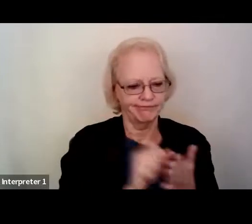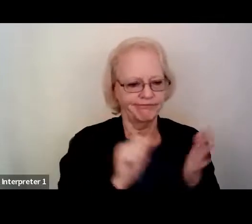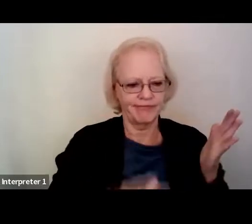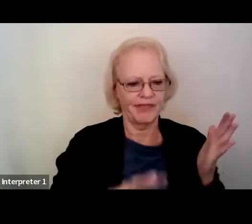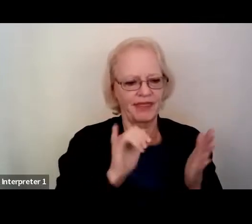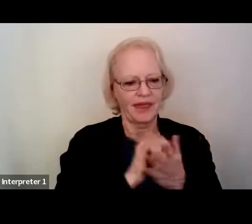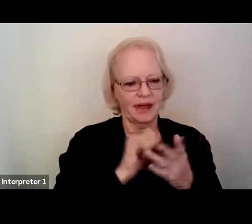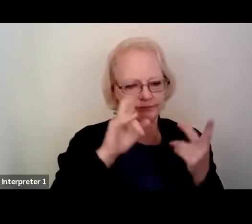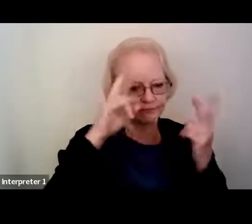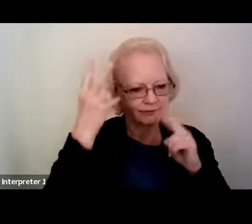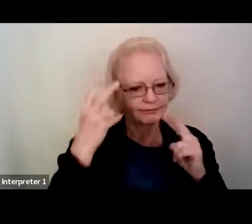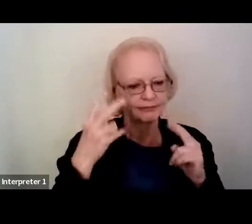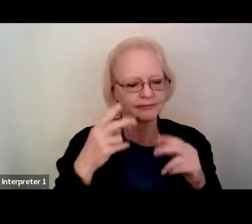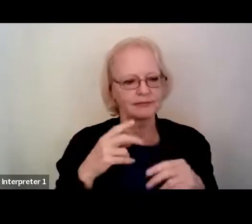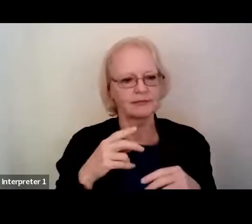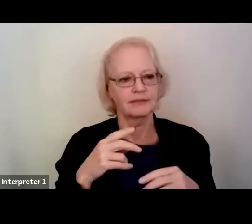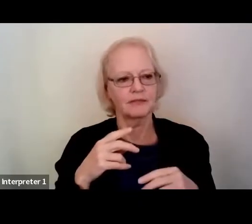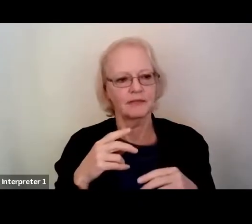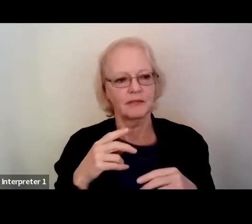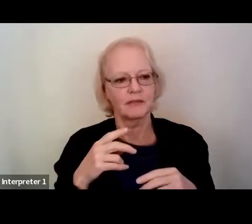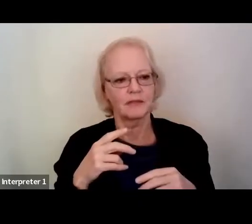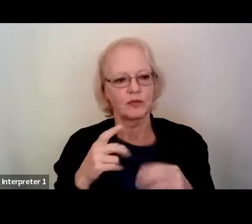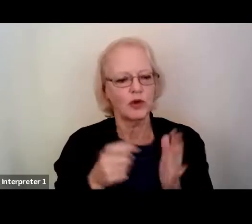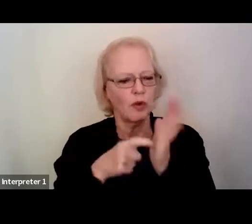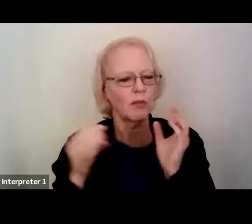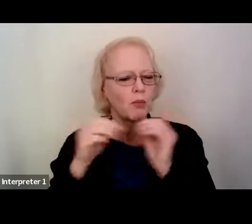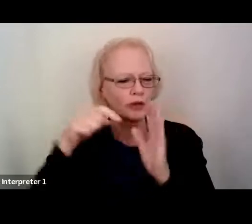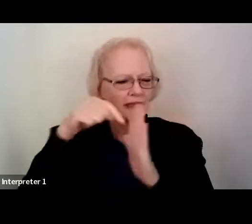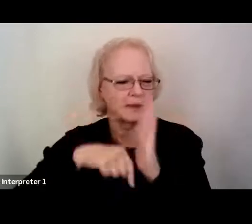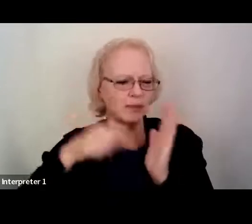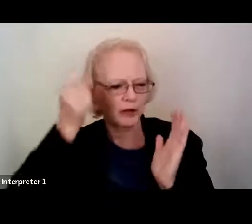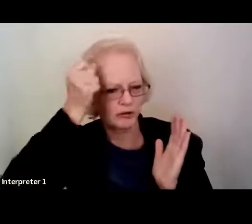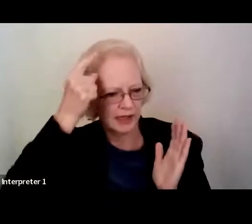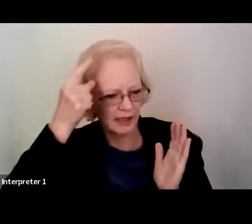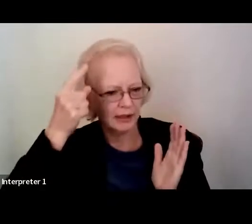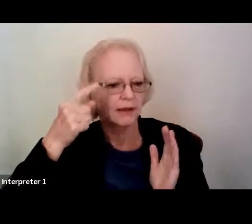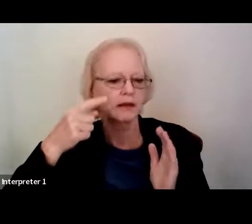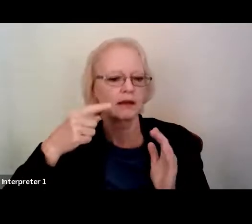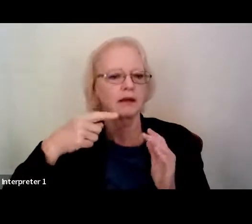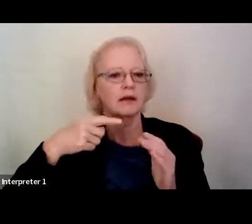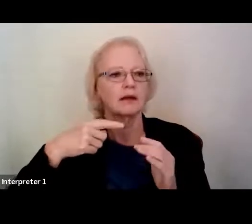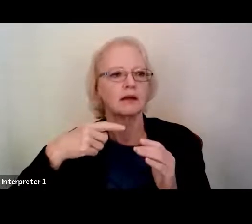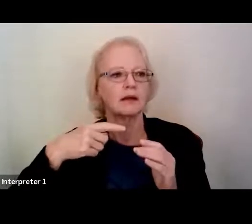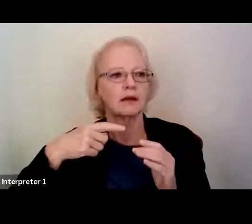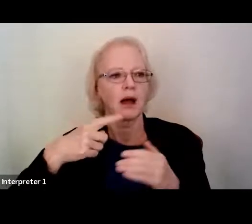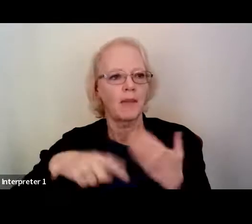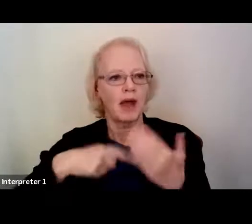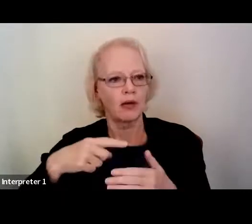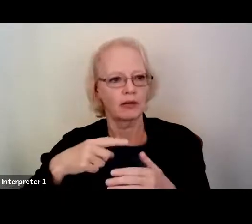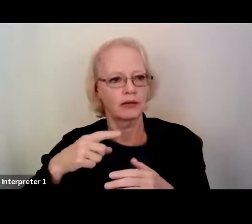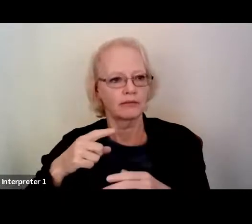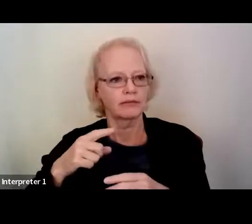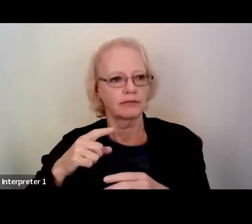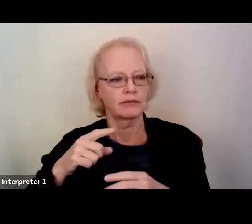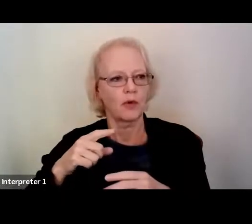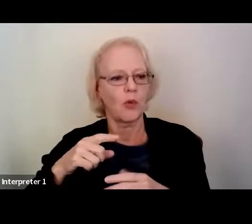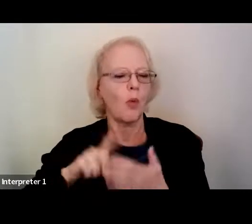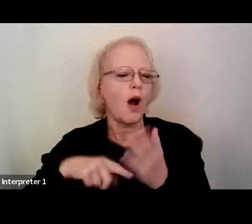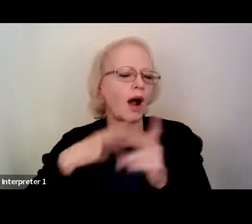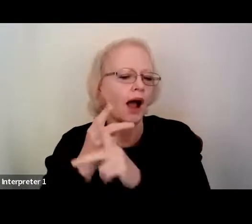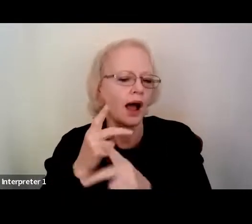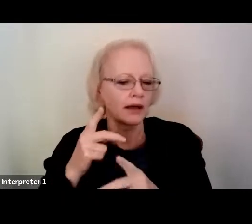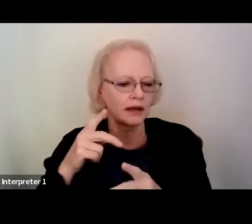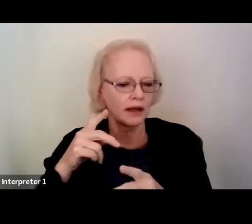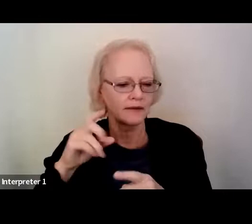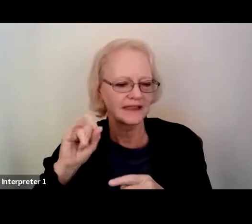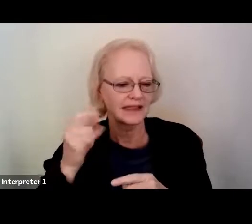a deeper understanding of the signals, the types of signals that we can get,